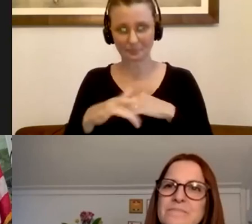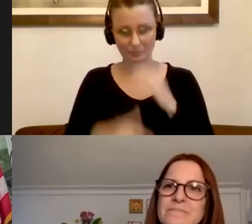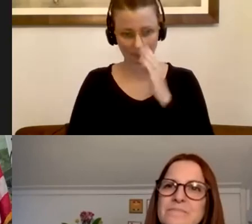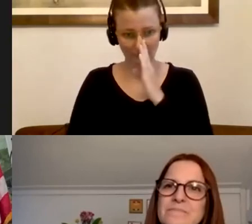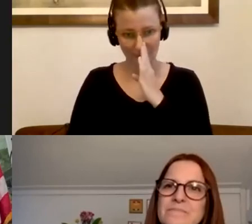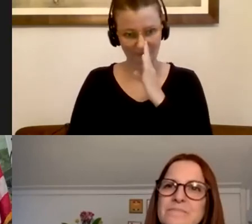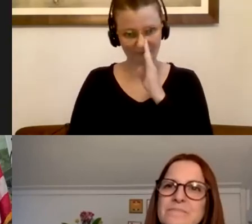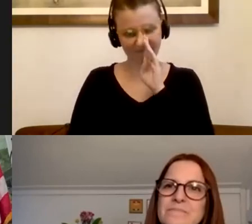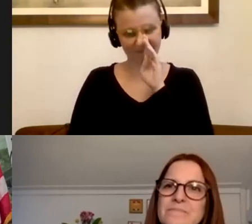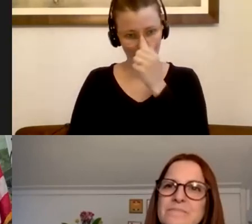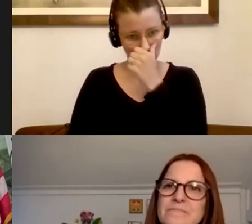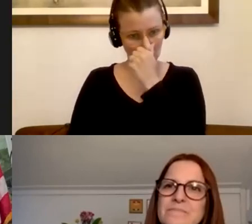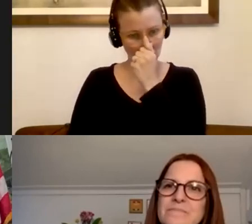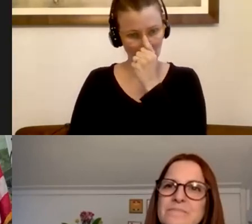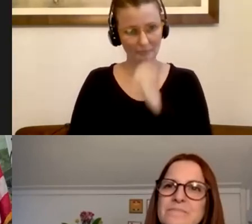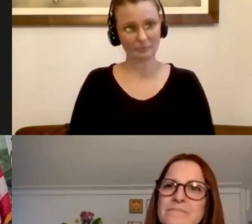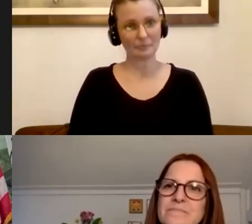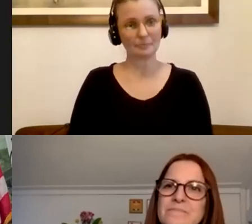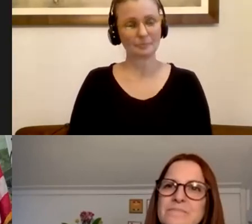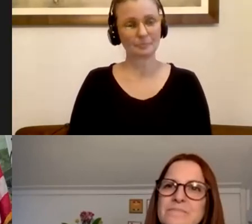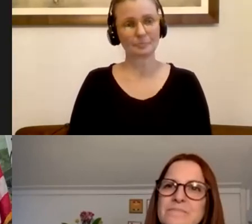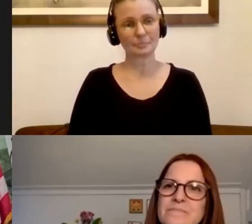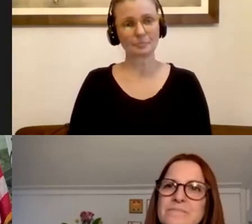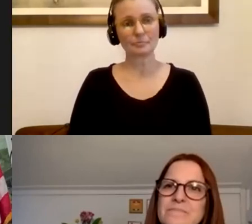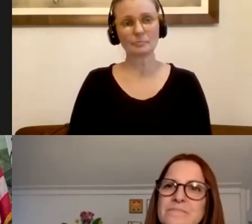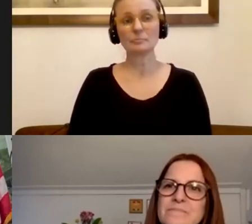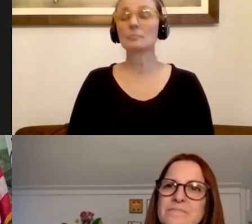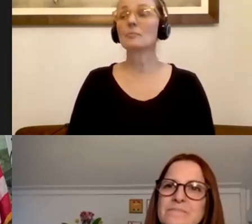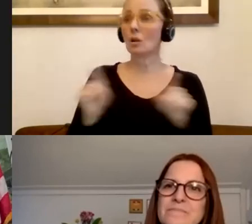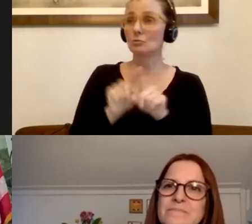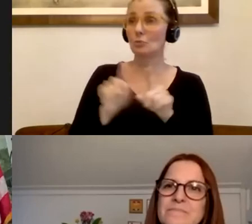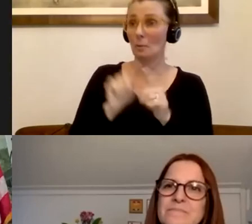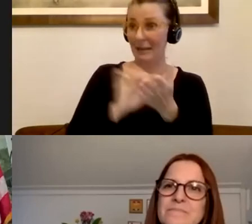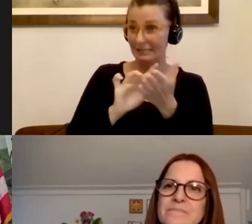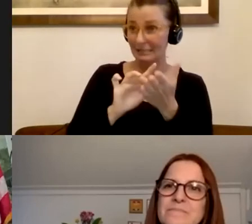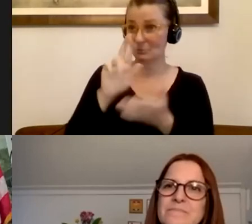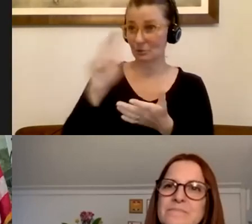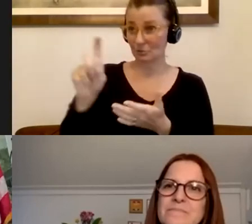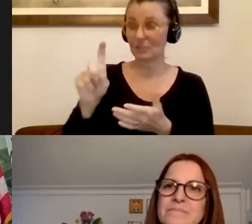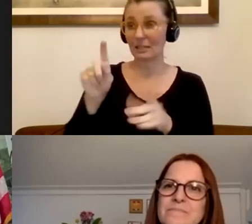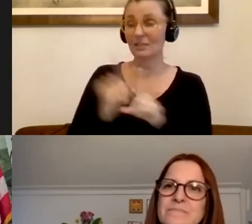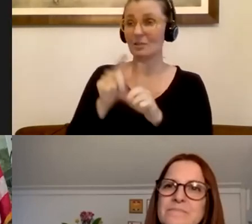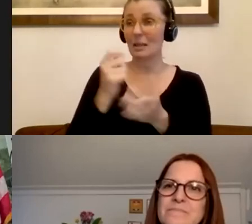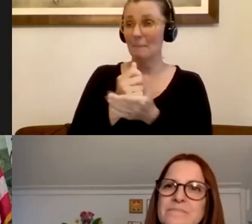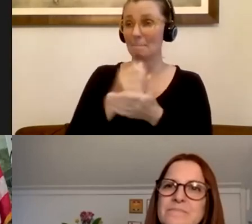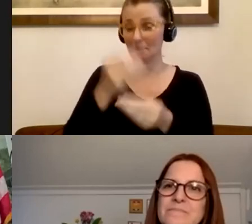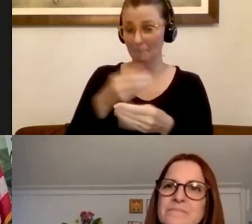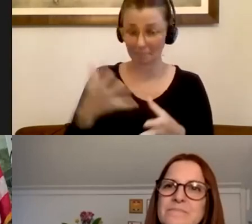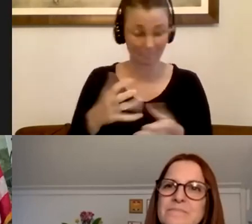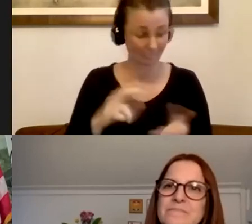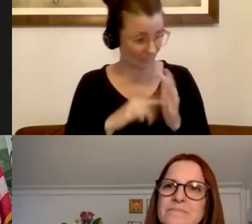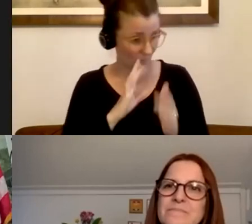We were also distributing, um, helping them get their prescriptions as well. Okay. And so they would call 311